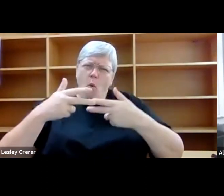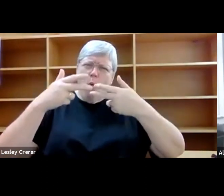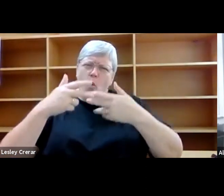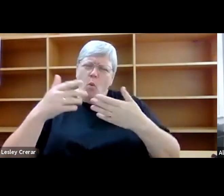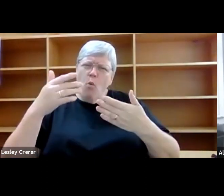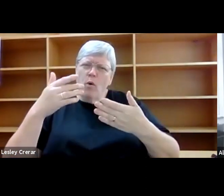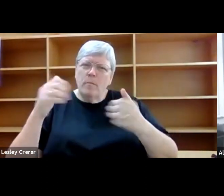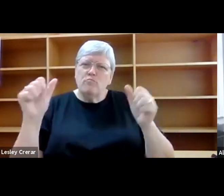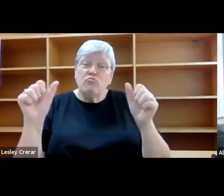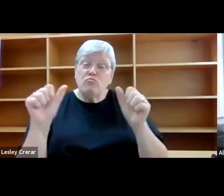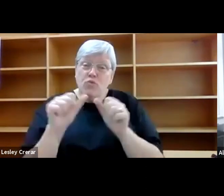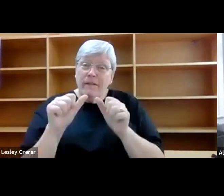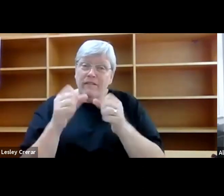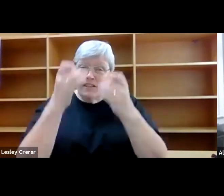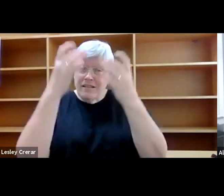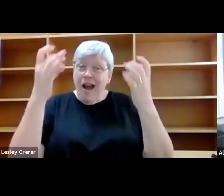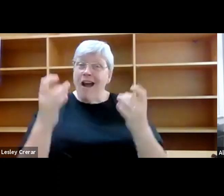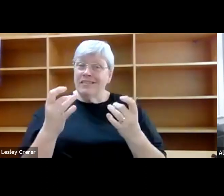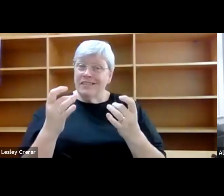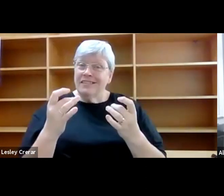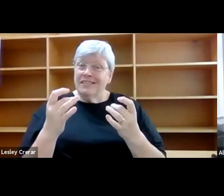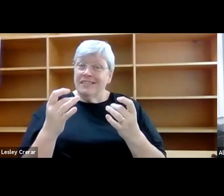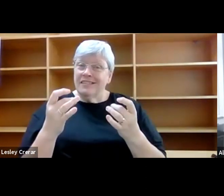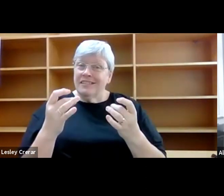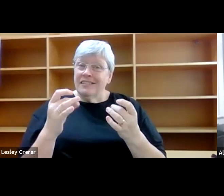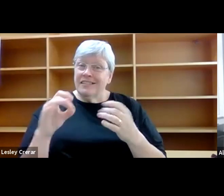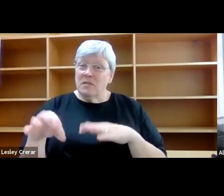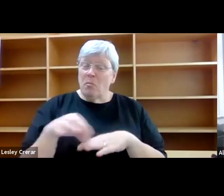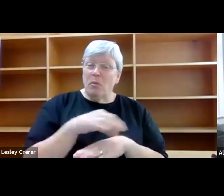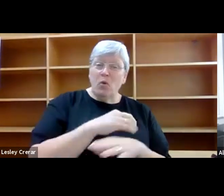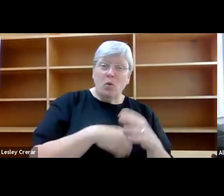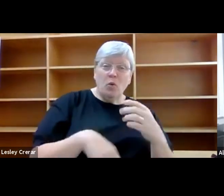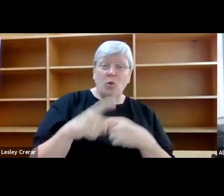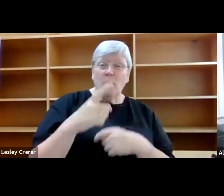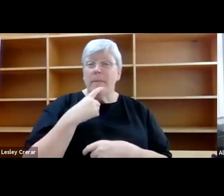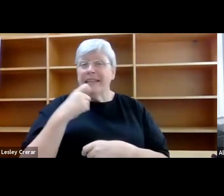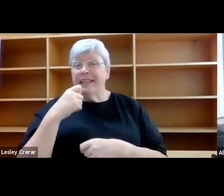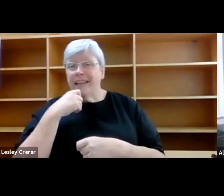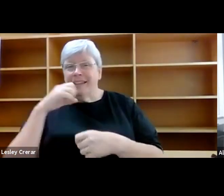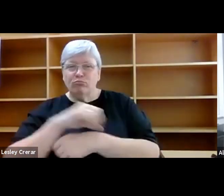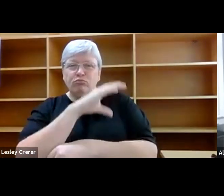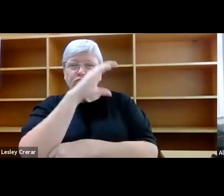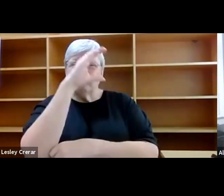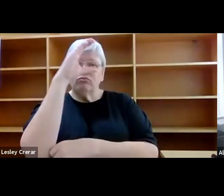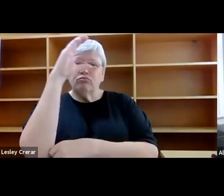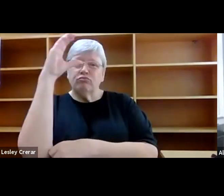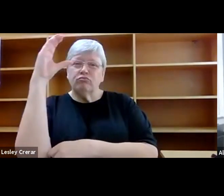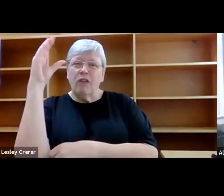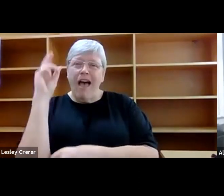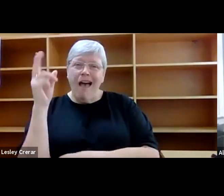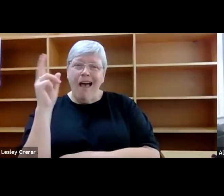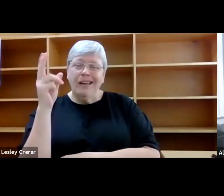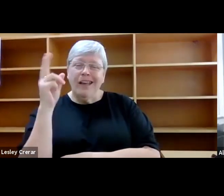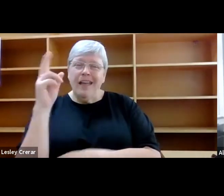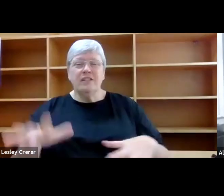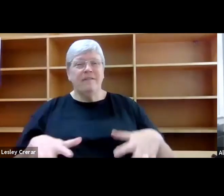very briefly for stars before the blues and pinks of dawn broke through again. It's the feeling